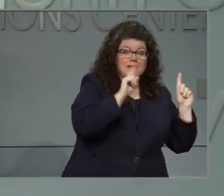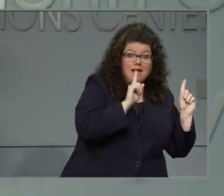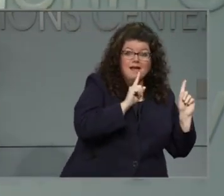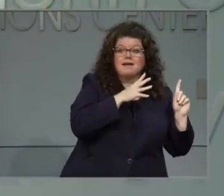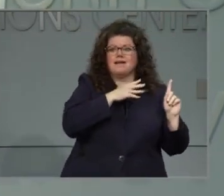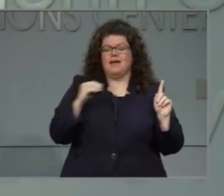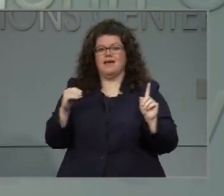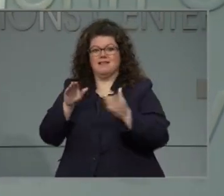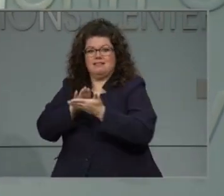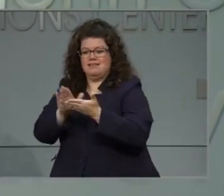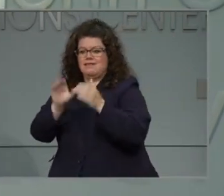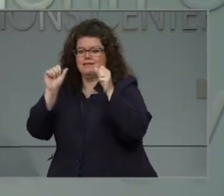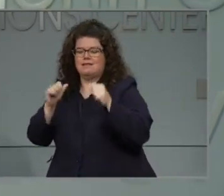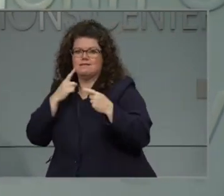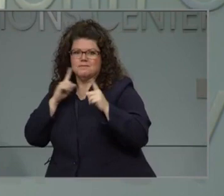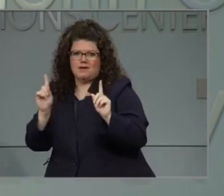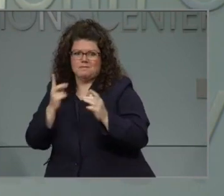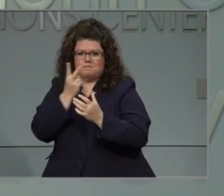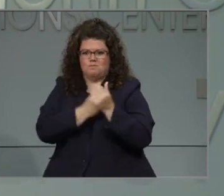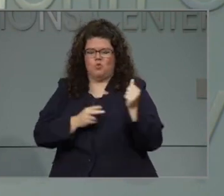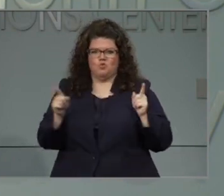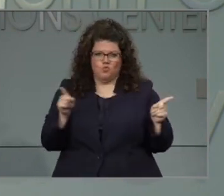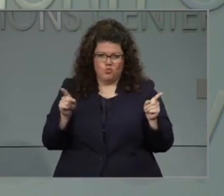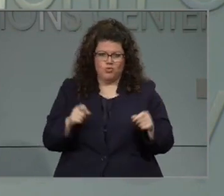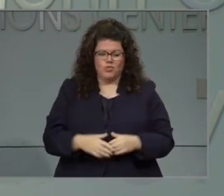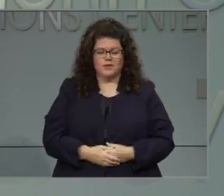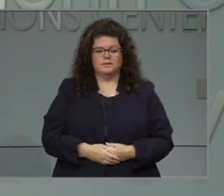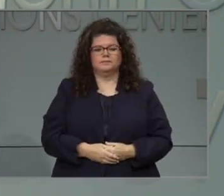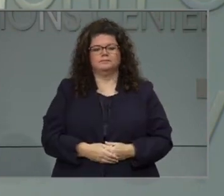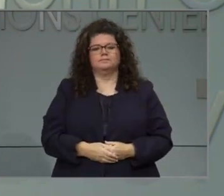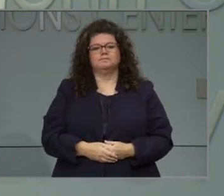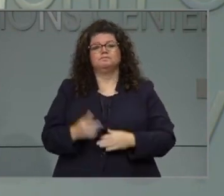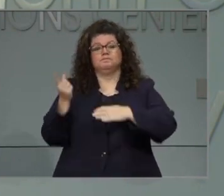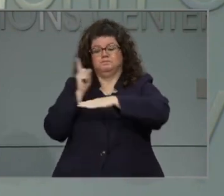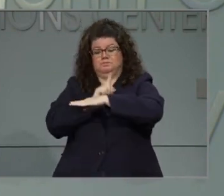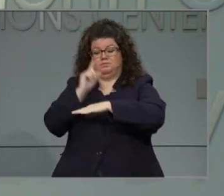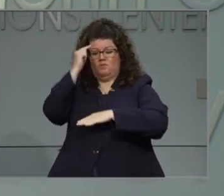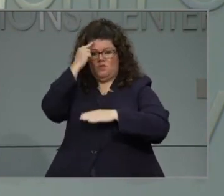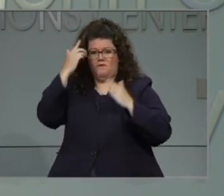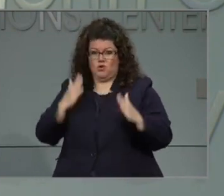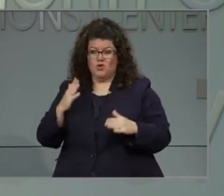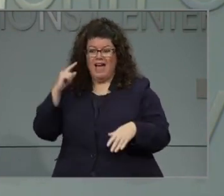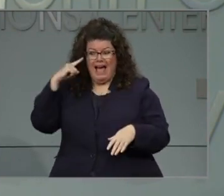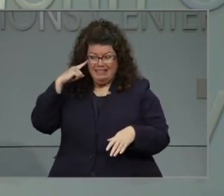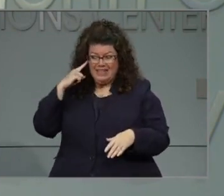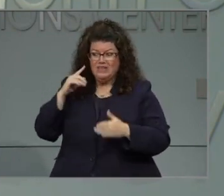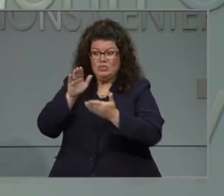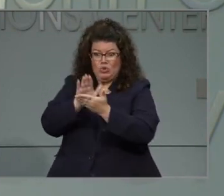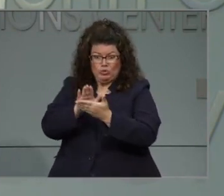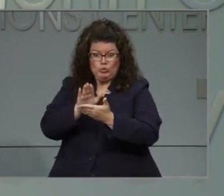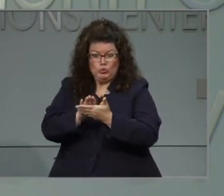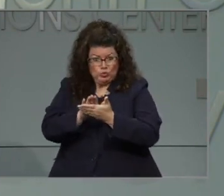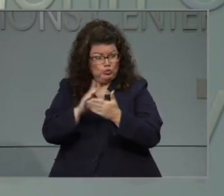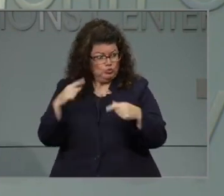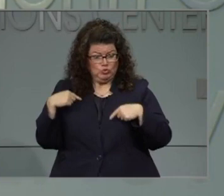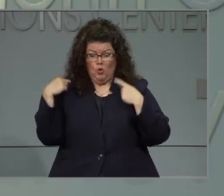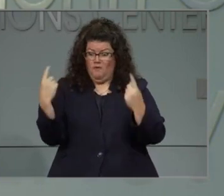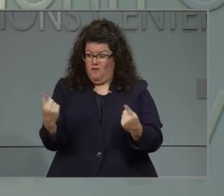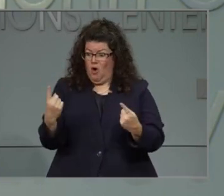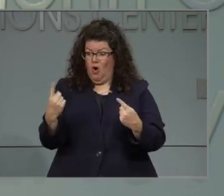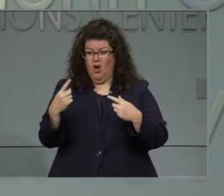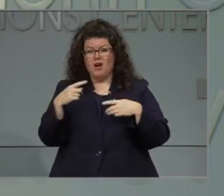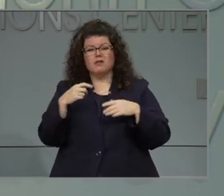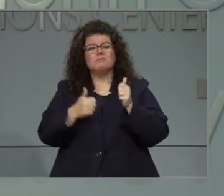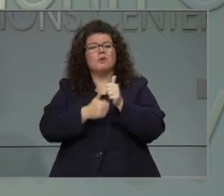And I'll add, think our school systems have been doing a pretty good job, particularly the ones that have gone to option B. They've worked